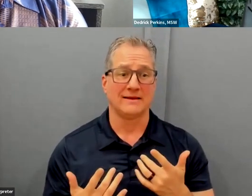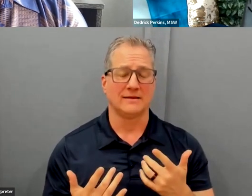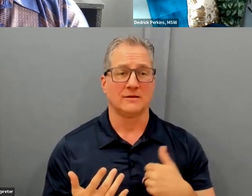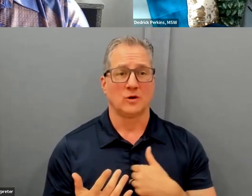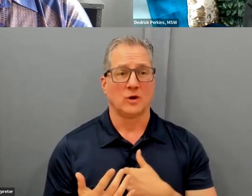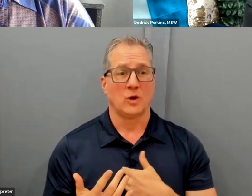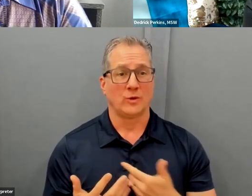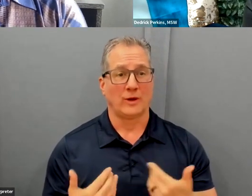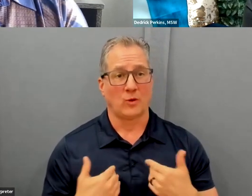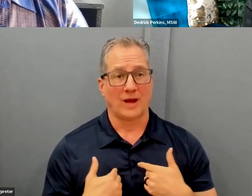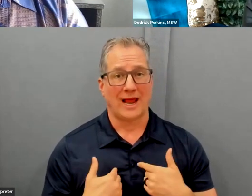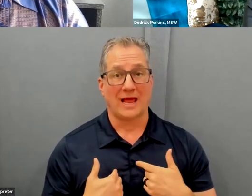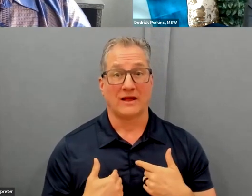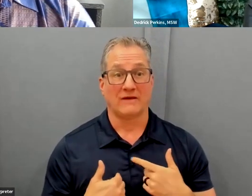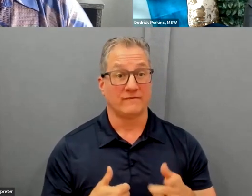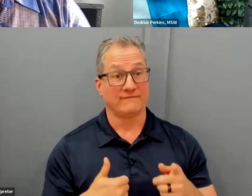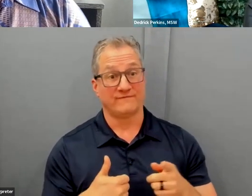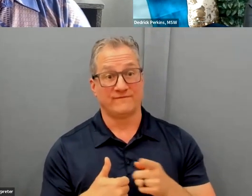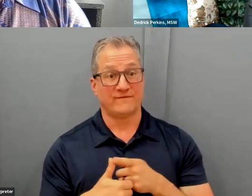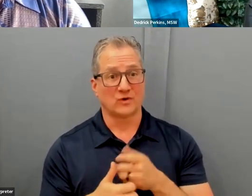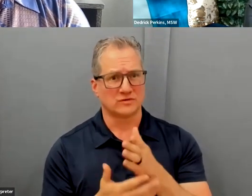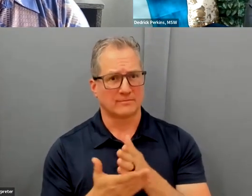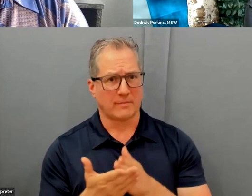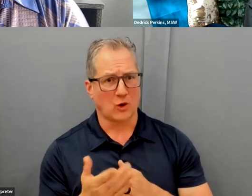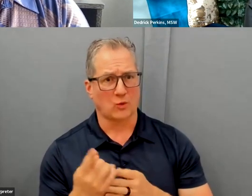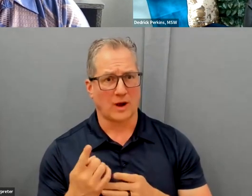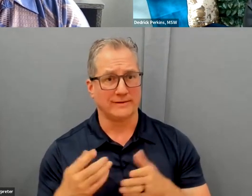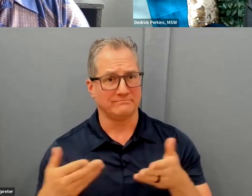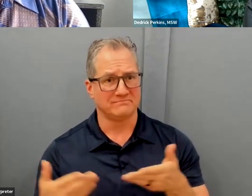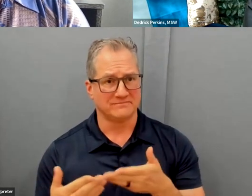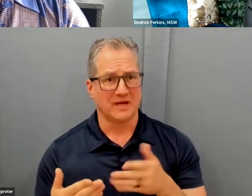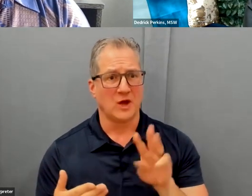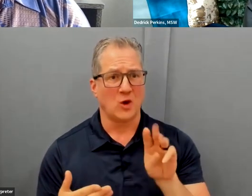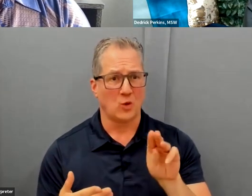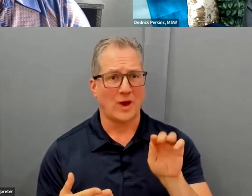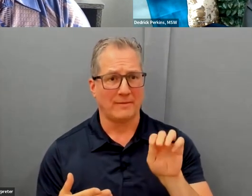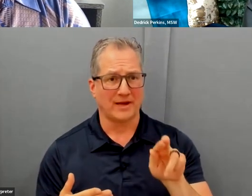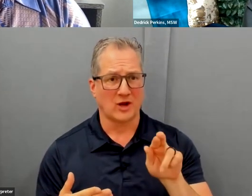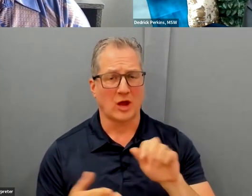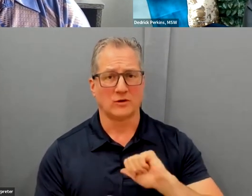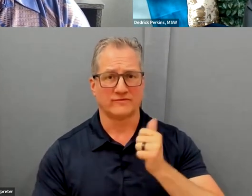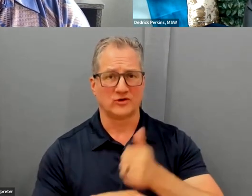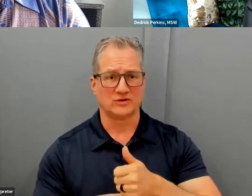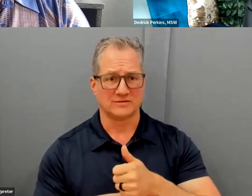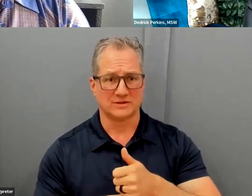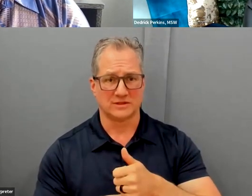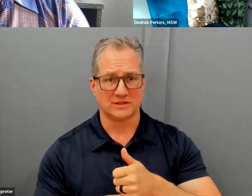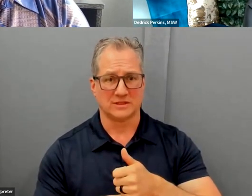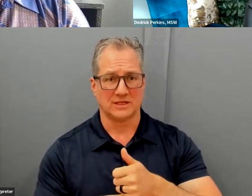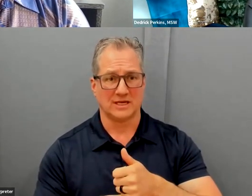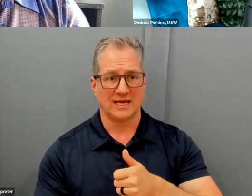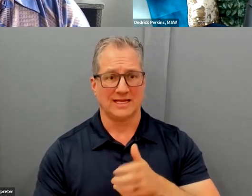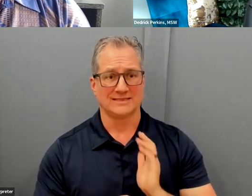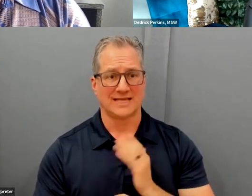have this first part introductory webinar series for setting our compass and coming to